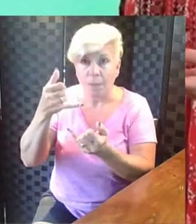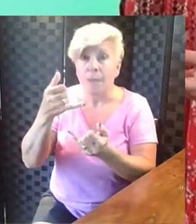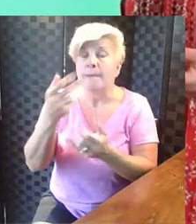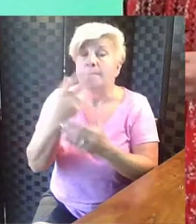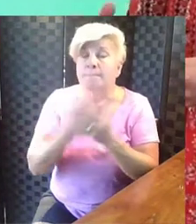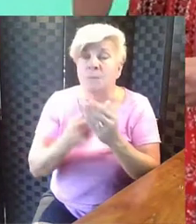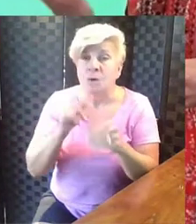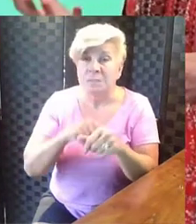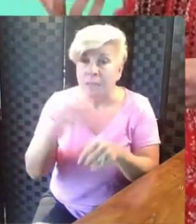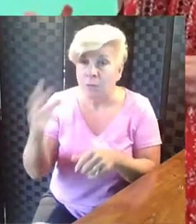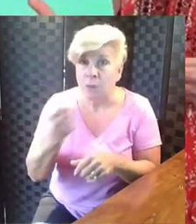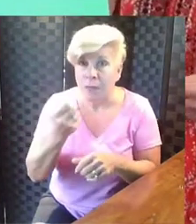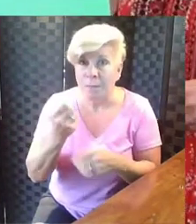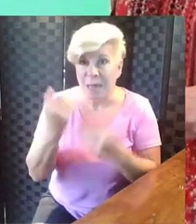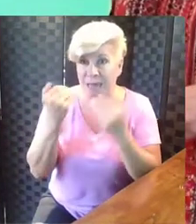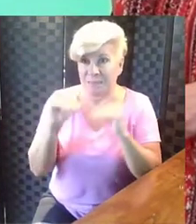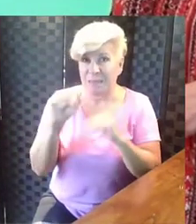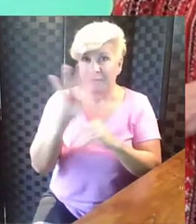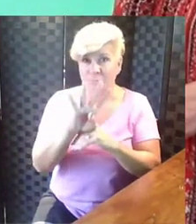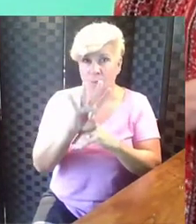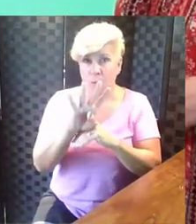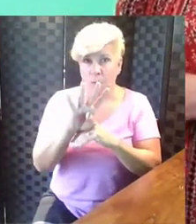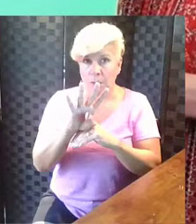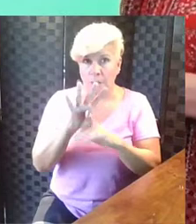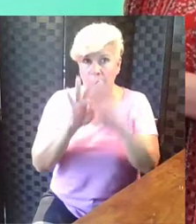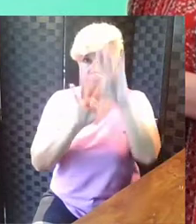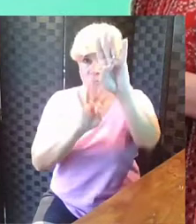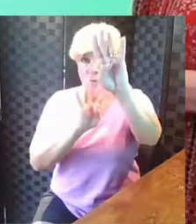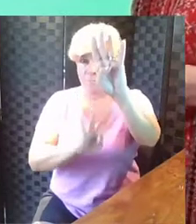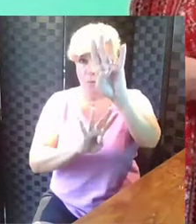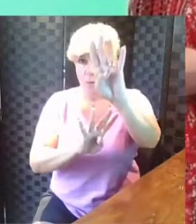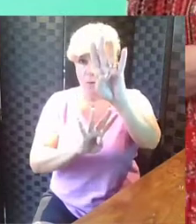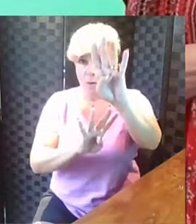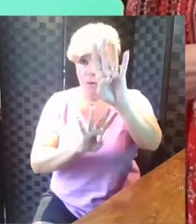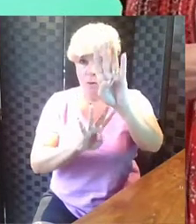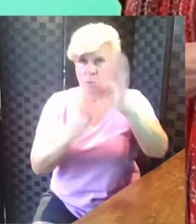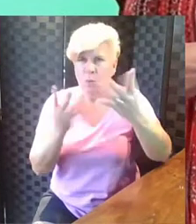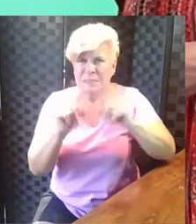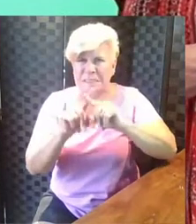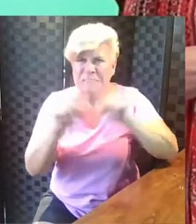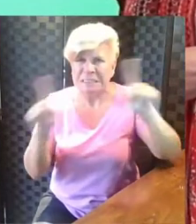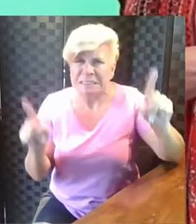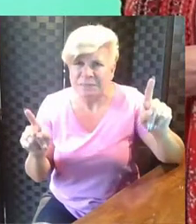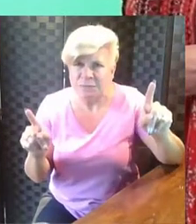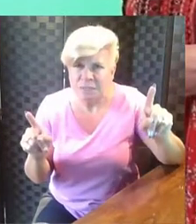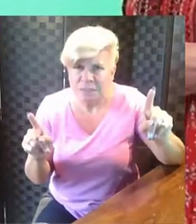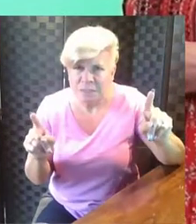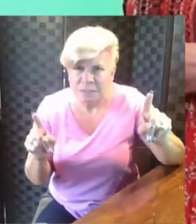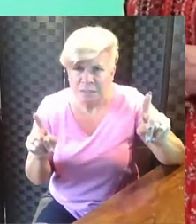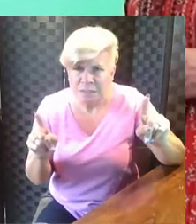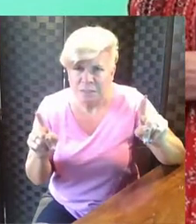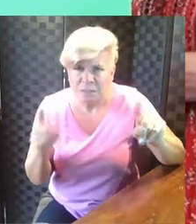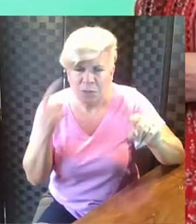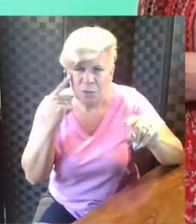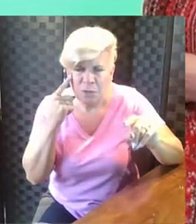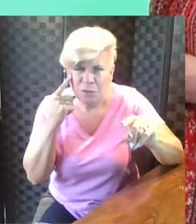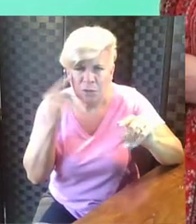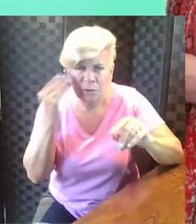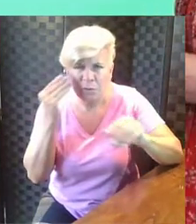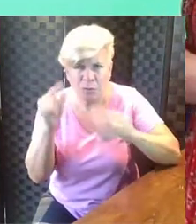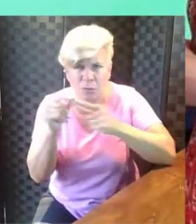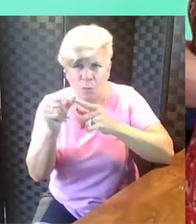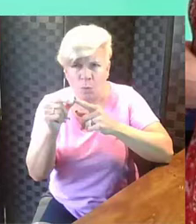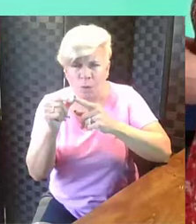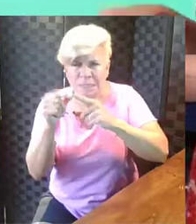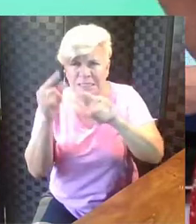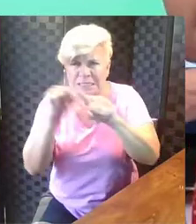Four. So that's something that was the same. What about the difference between the two? And you've heard that word difference before. We're